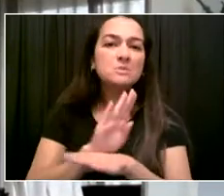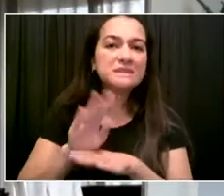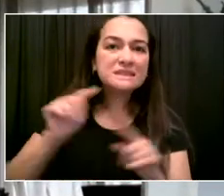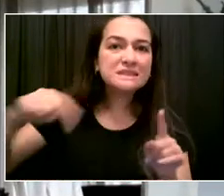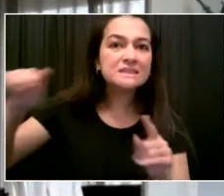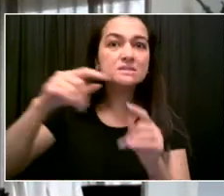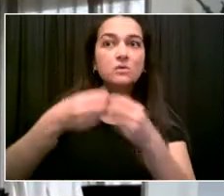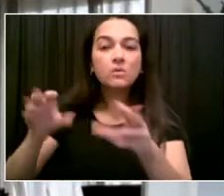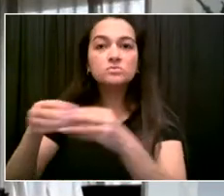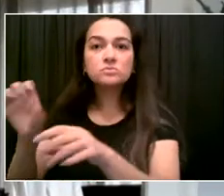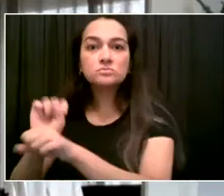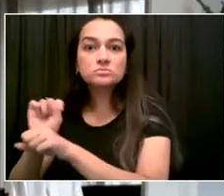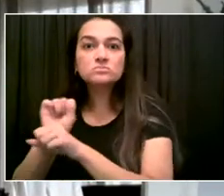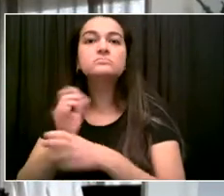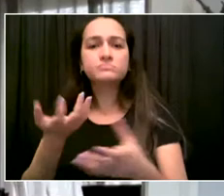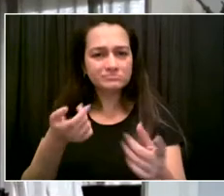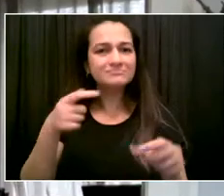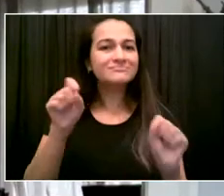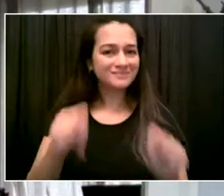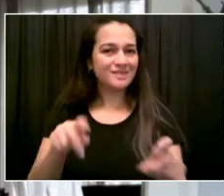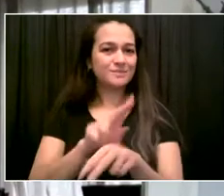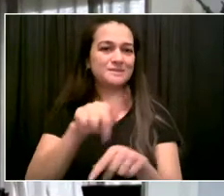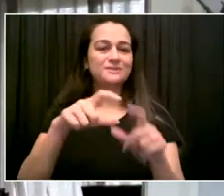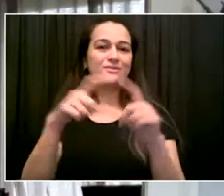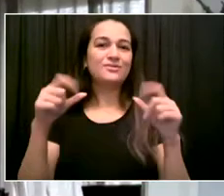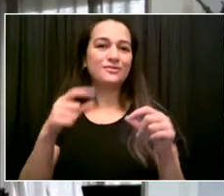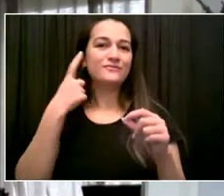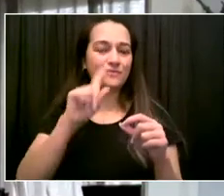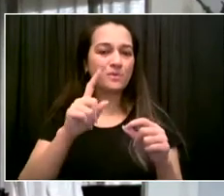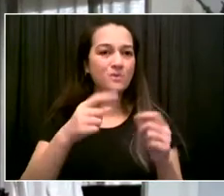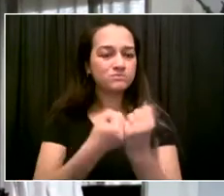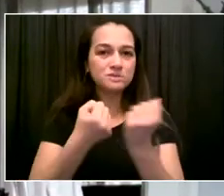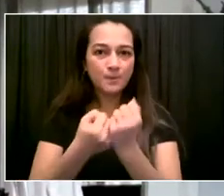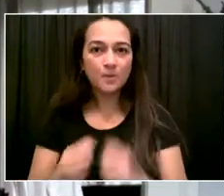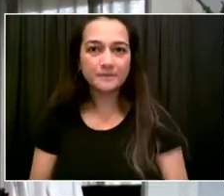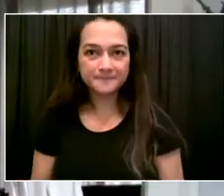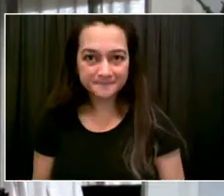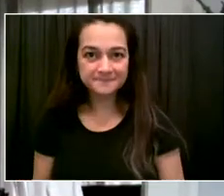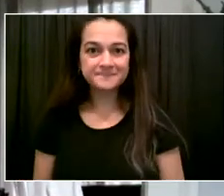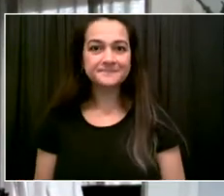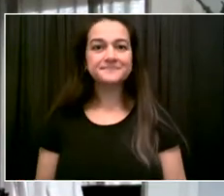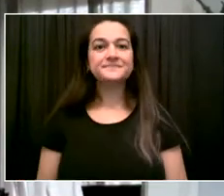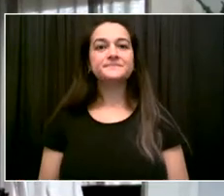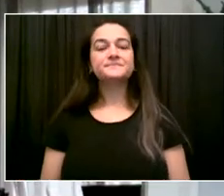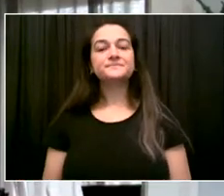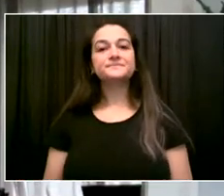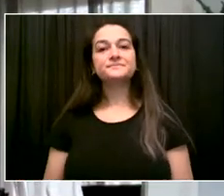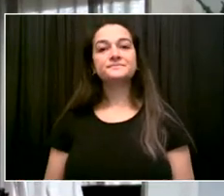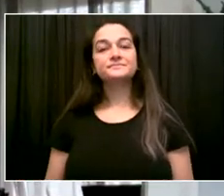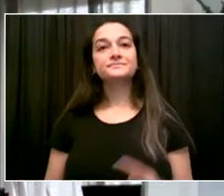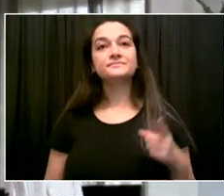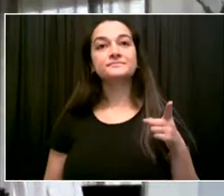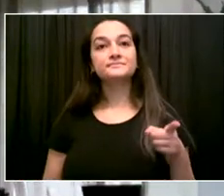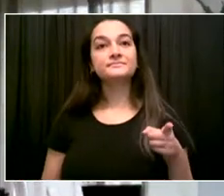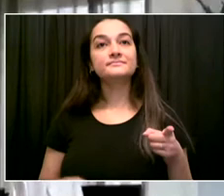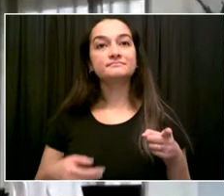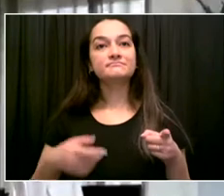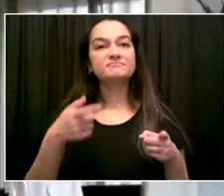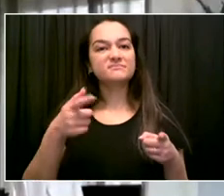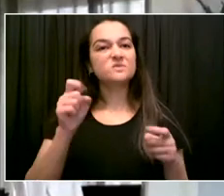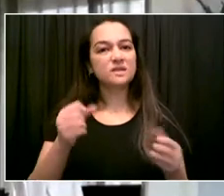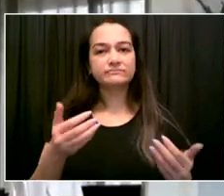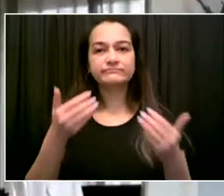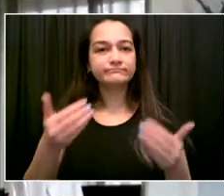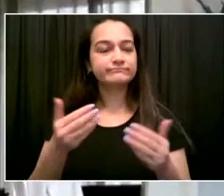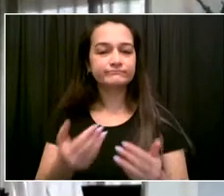for their families a little bit better, who need to be able to pay for child care, something that I hope to tackle in the next legislative session. And